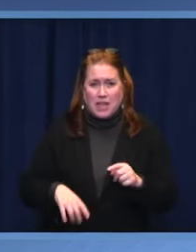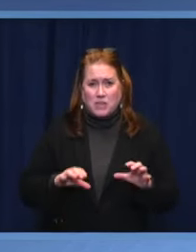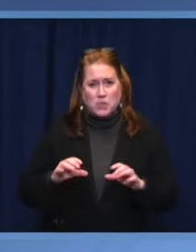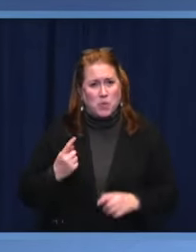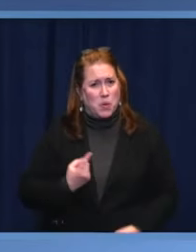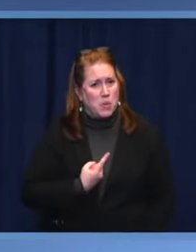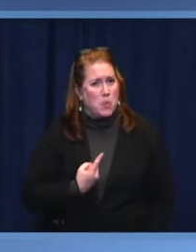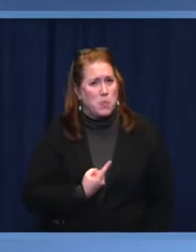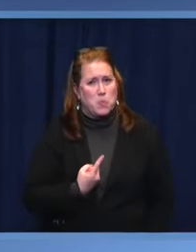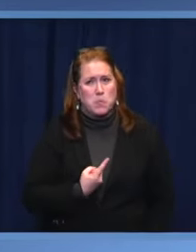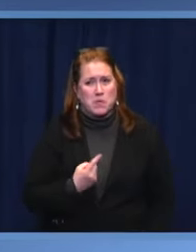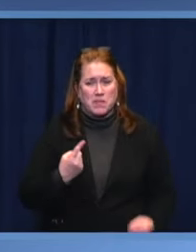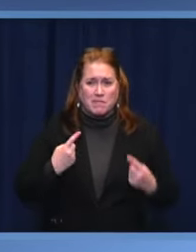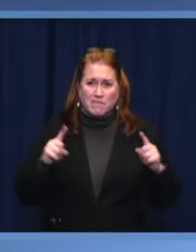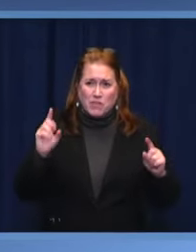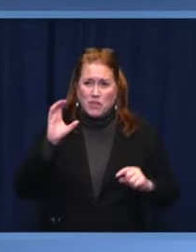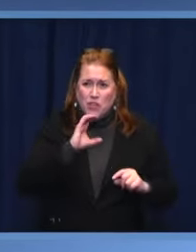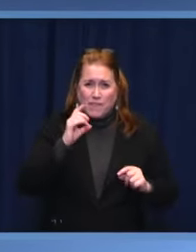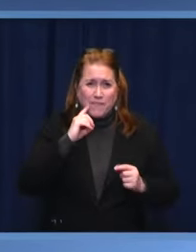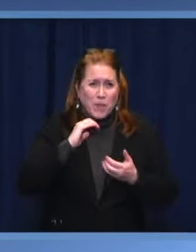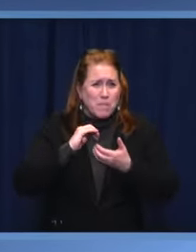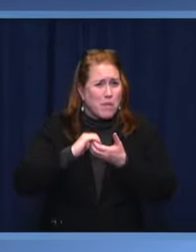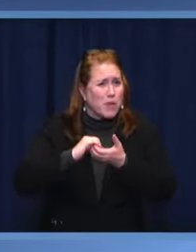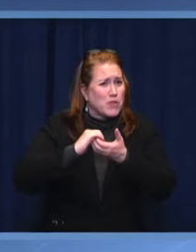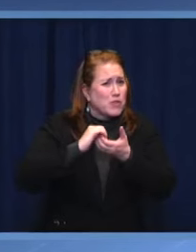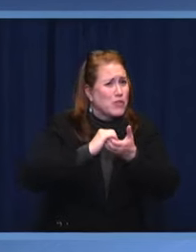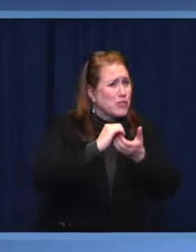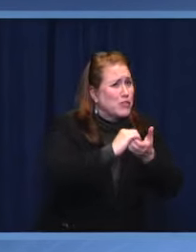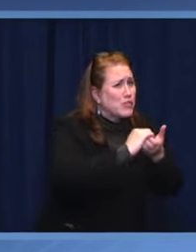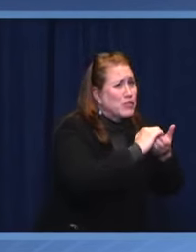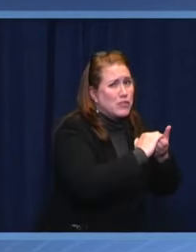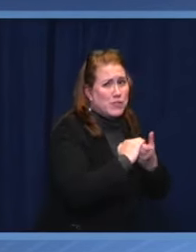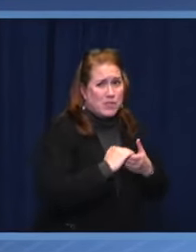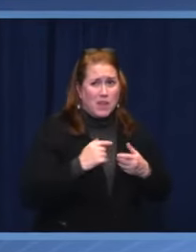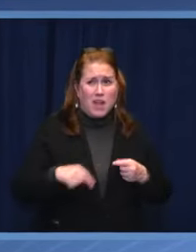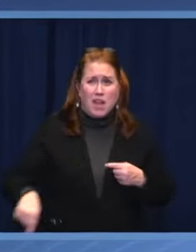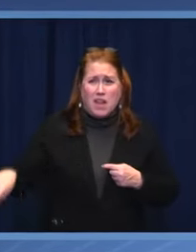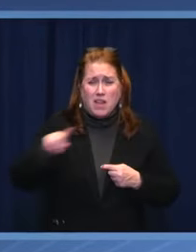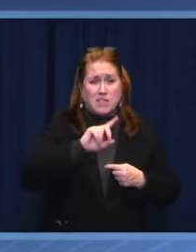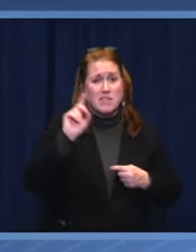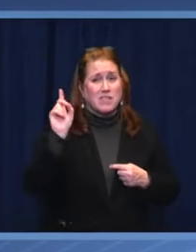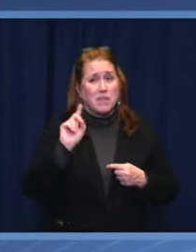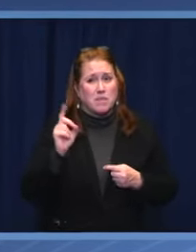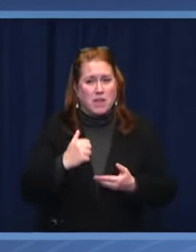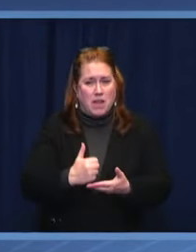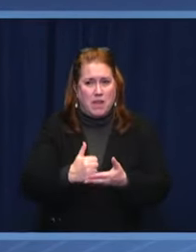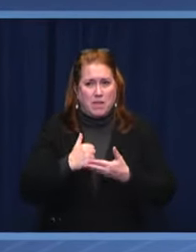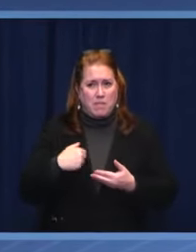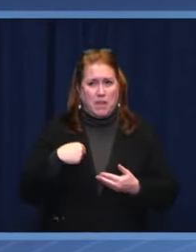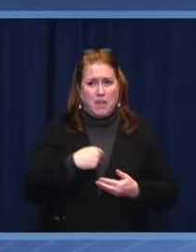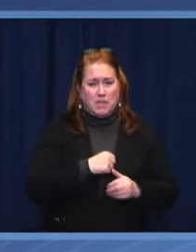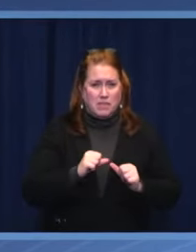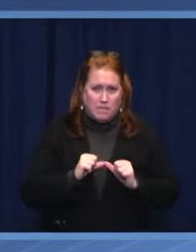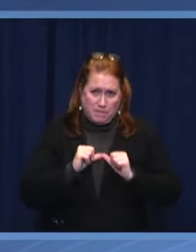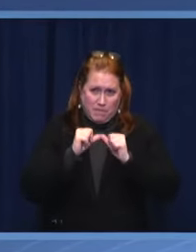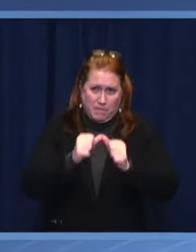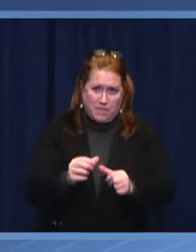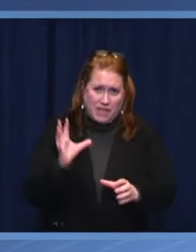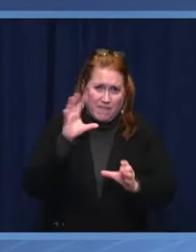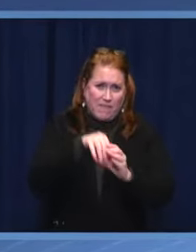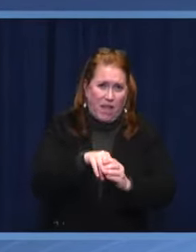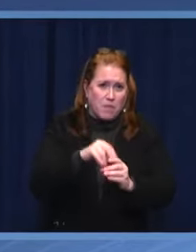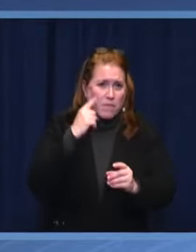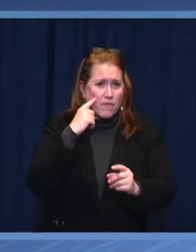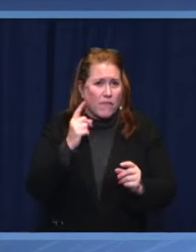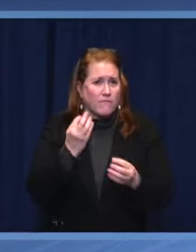We are seeking partners among other democracies to help us remain part of the free world and to